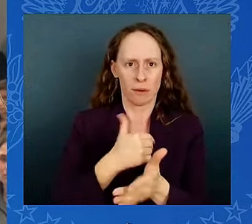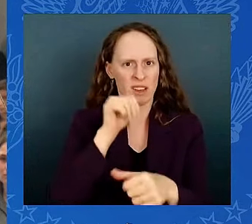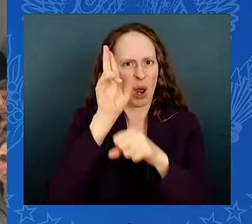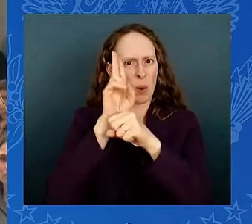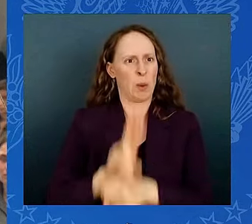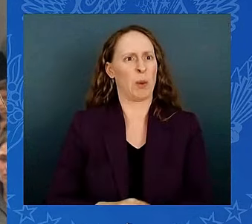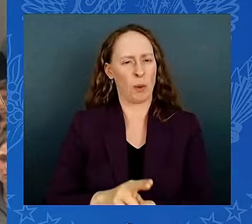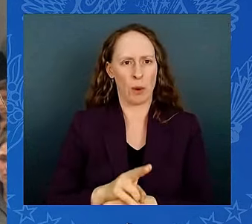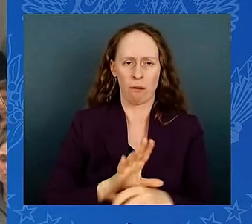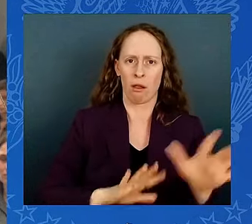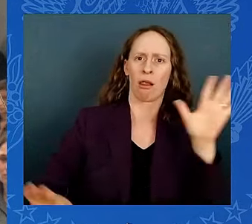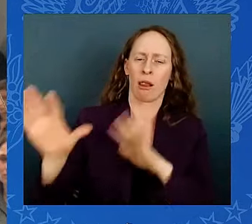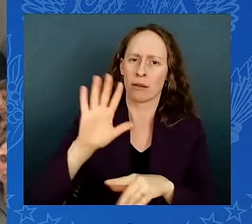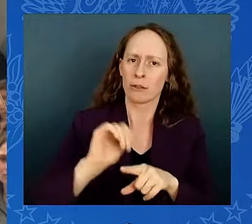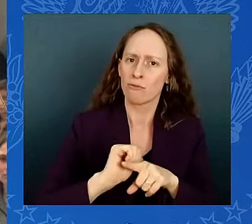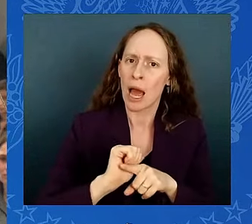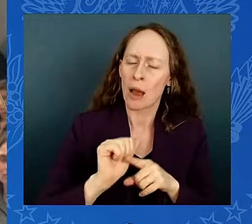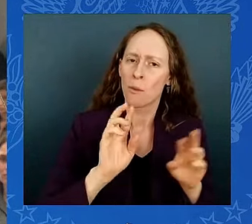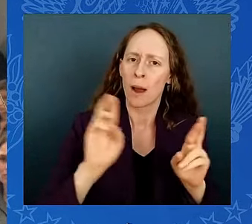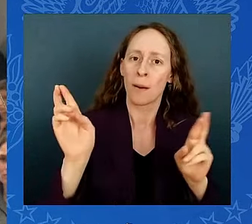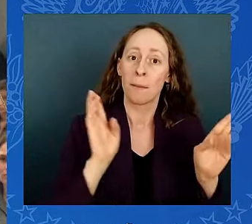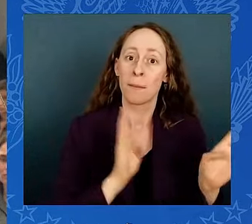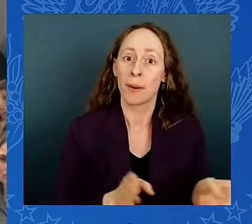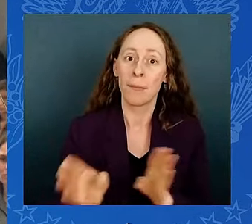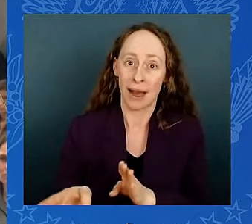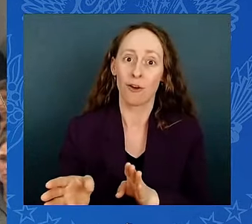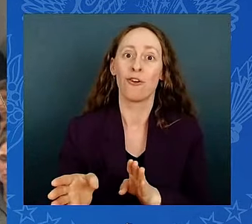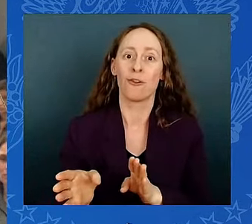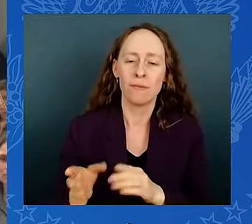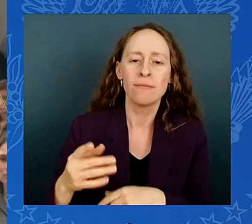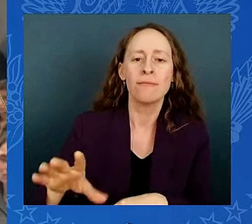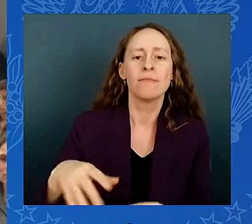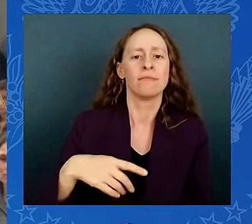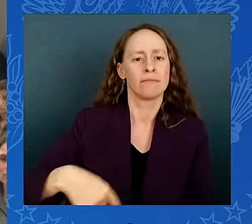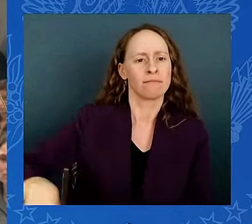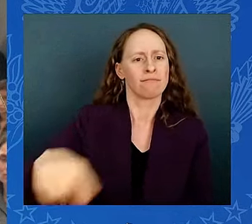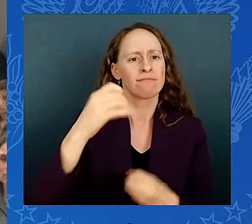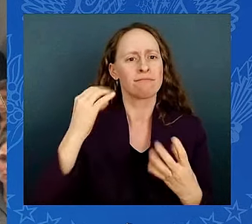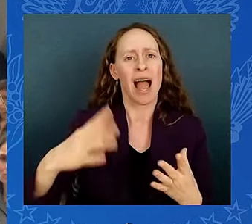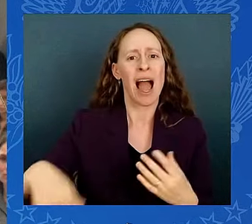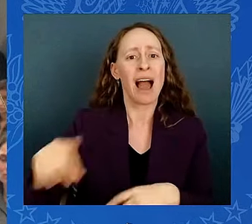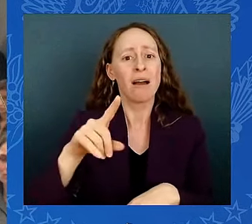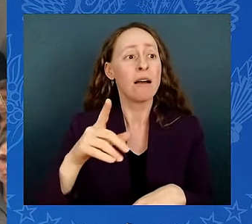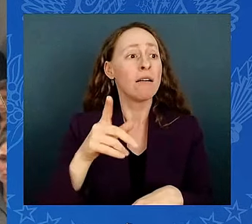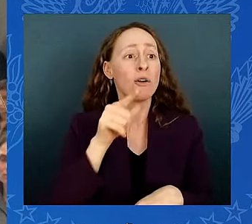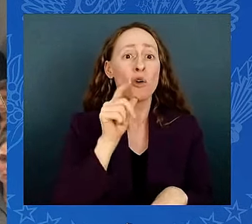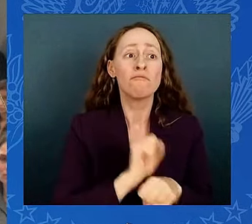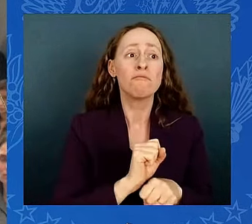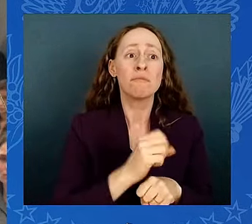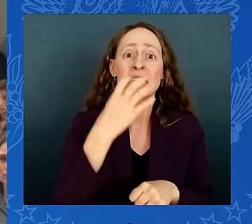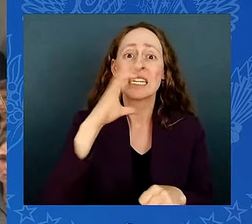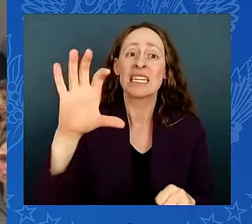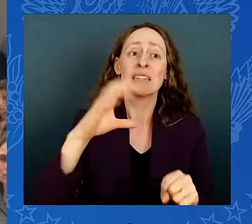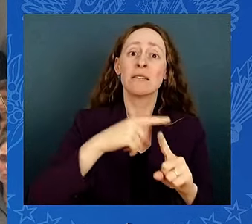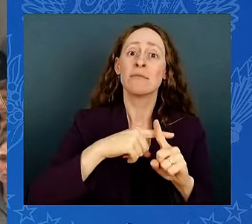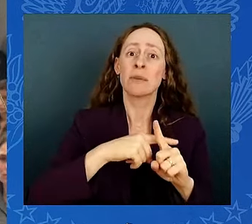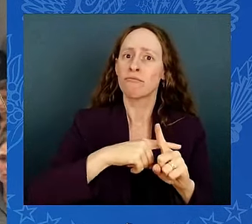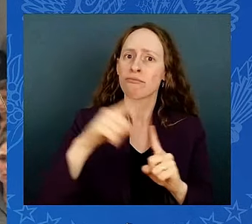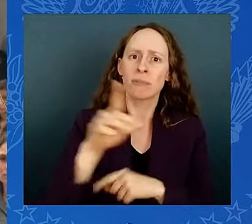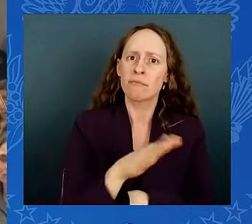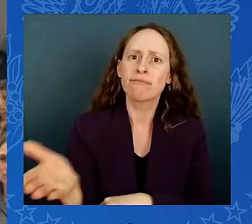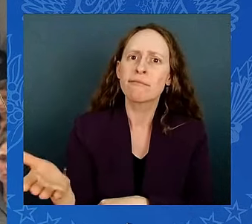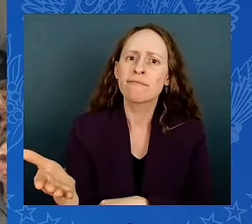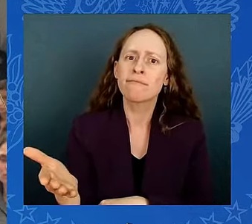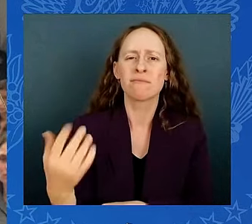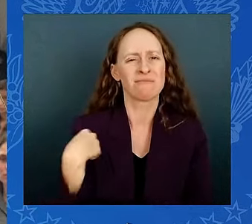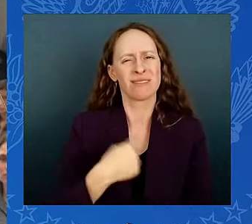or even die just doing their jobs. This new rule will substantially reduce heat injuries, illnesses, and deaths for over